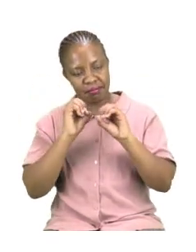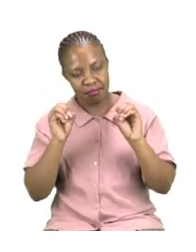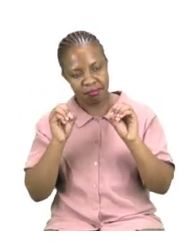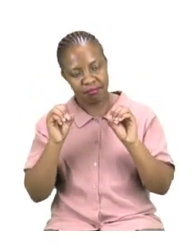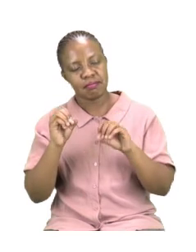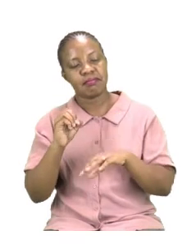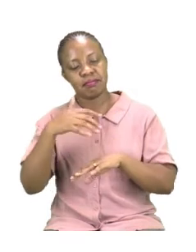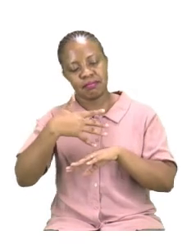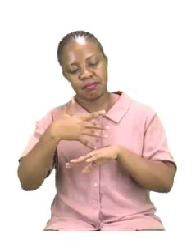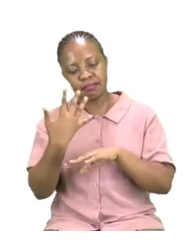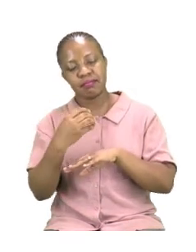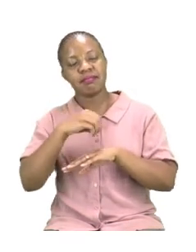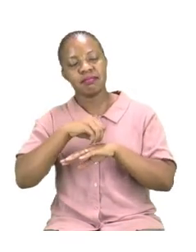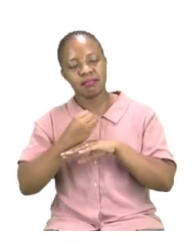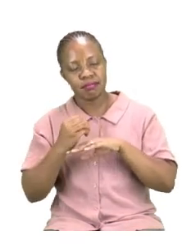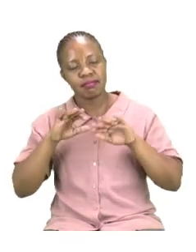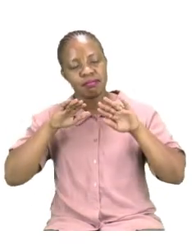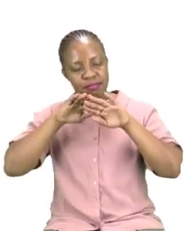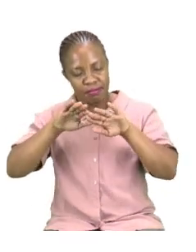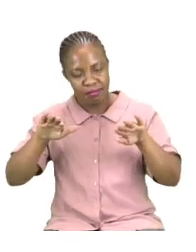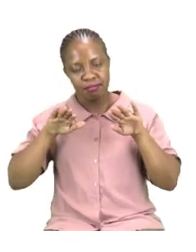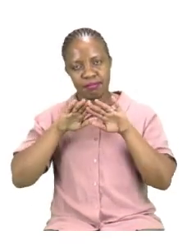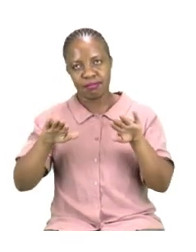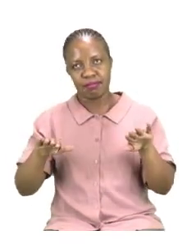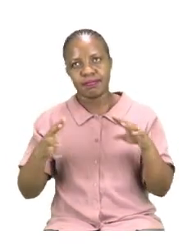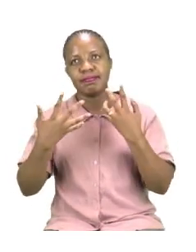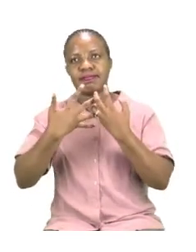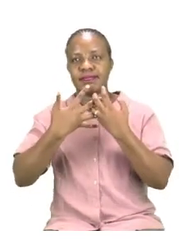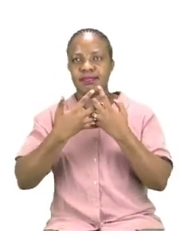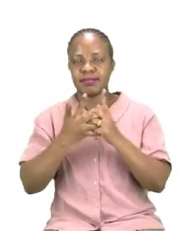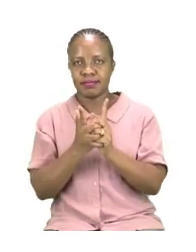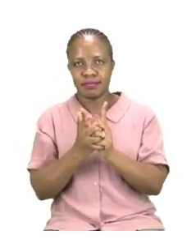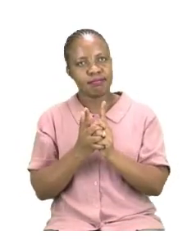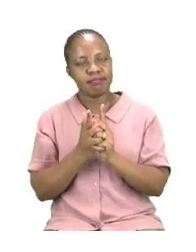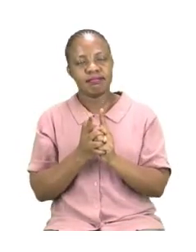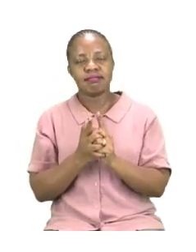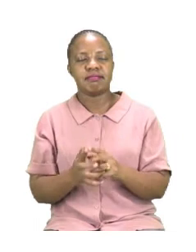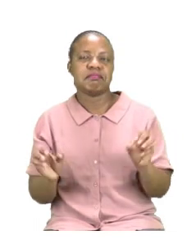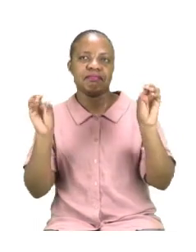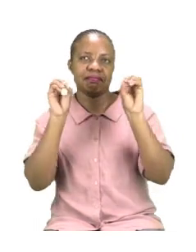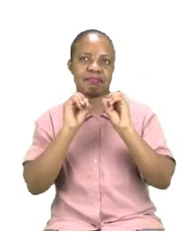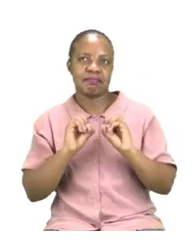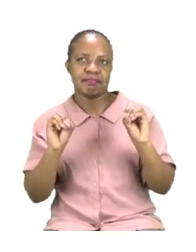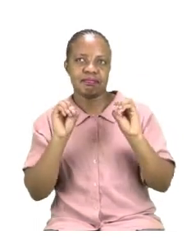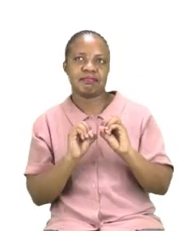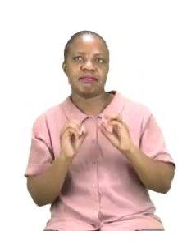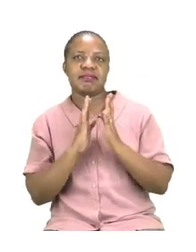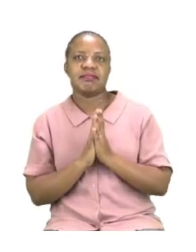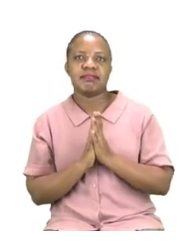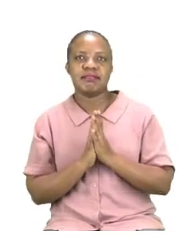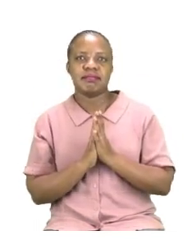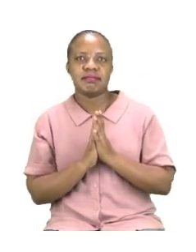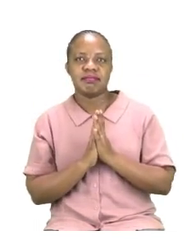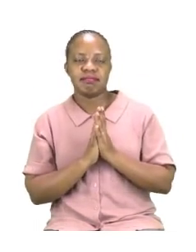goes for swimming and then Sunday she does not go for swimming. So you are going to write